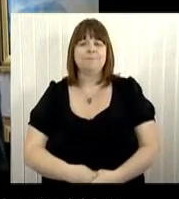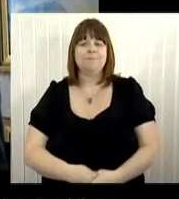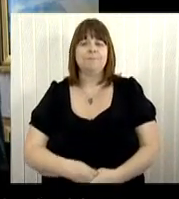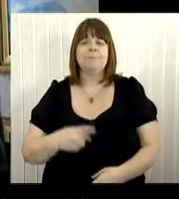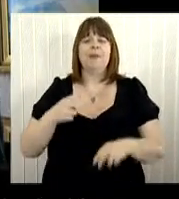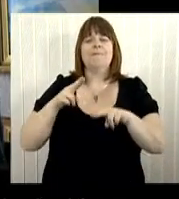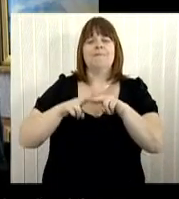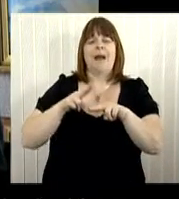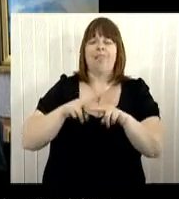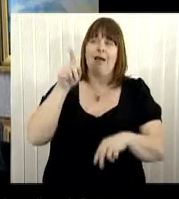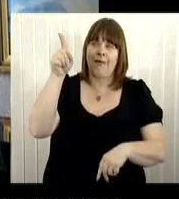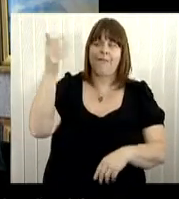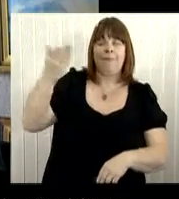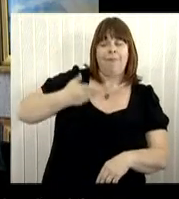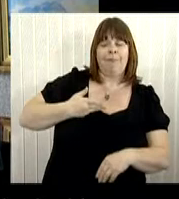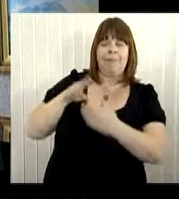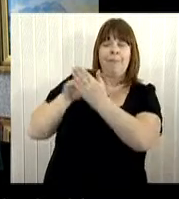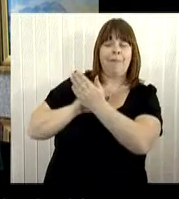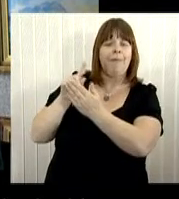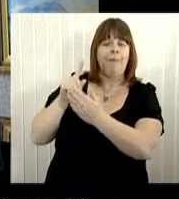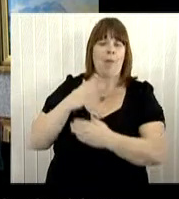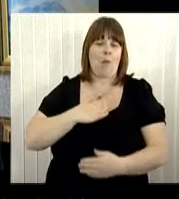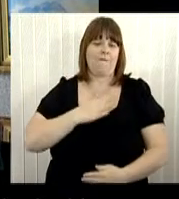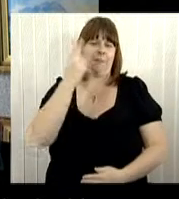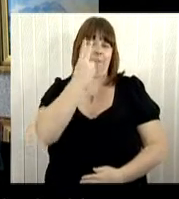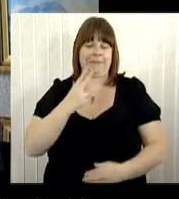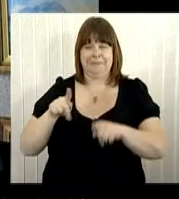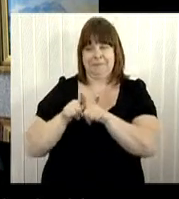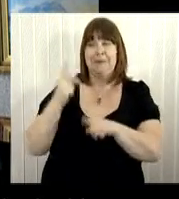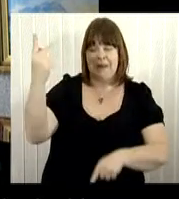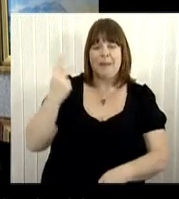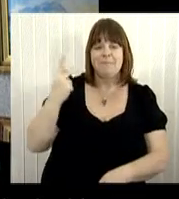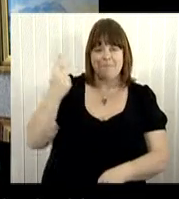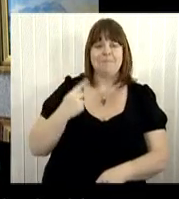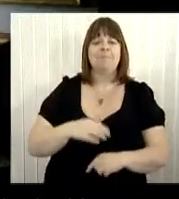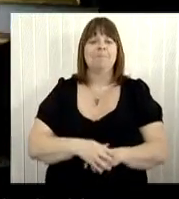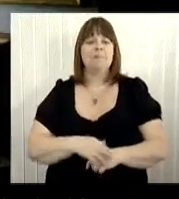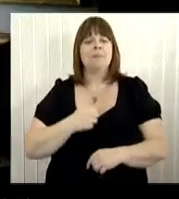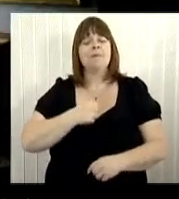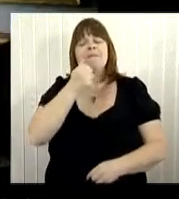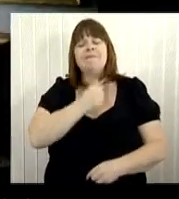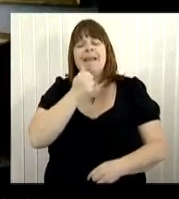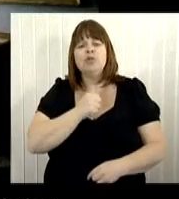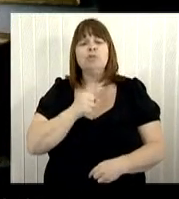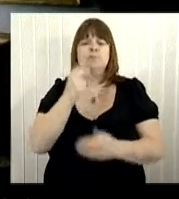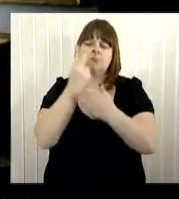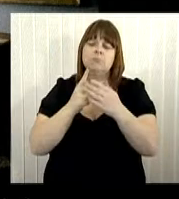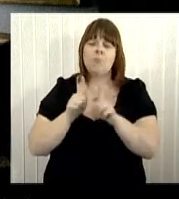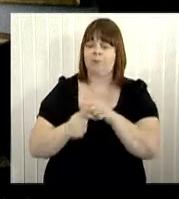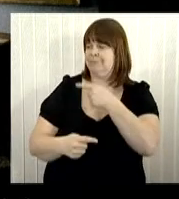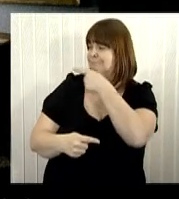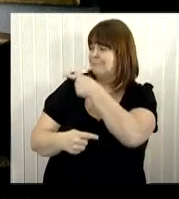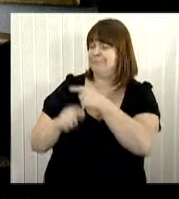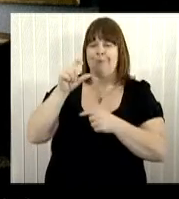One of the other things I have inherited from my father was his love of paintings. I think my favourite